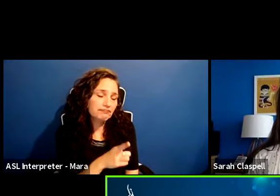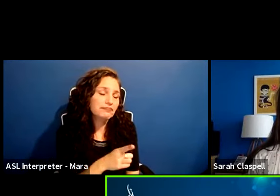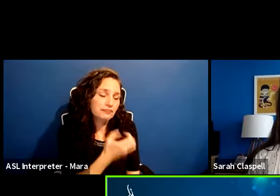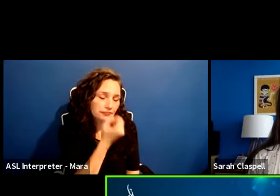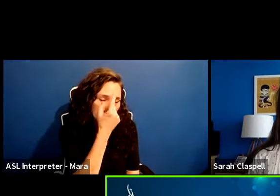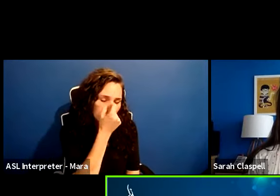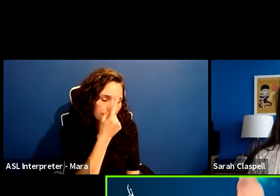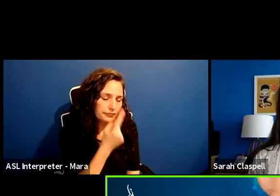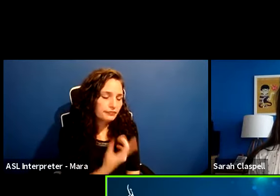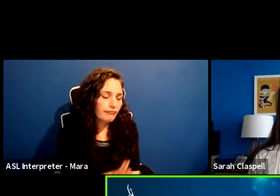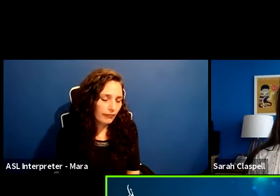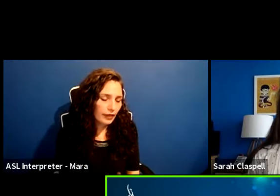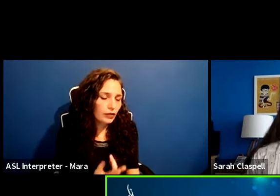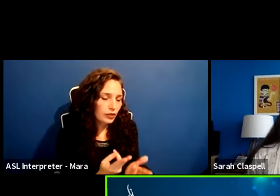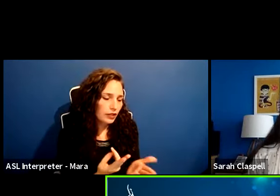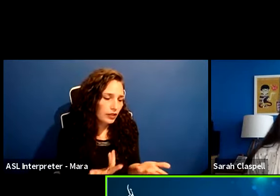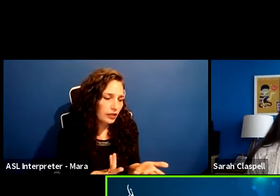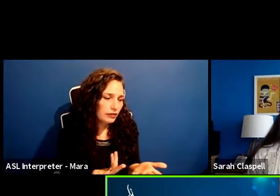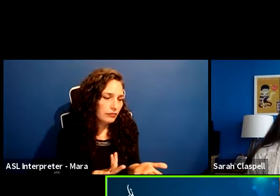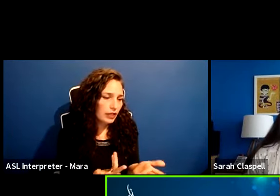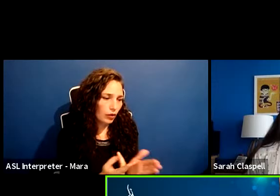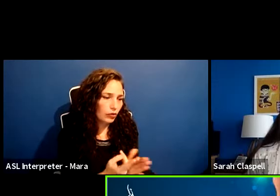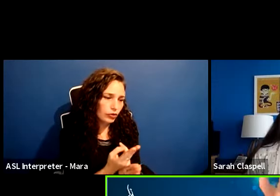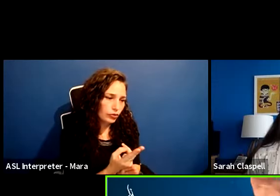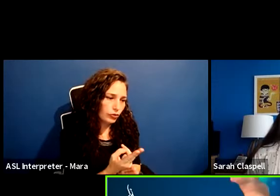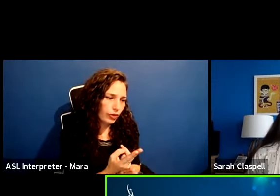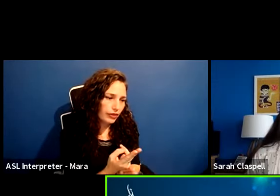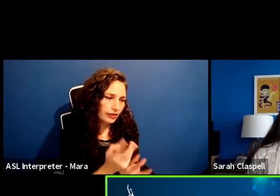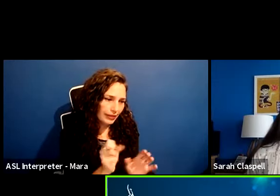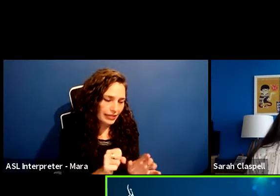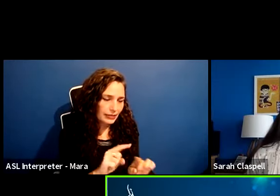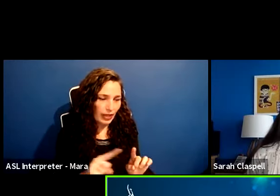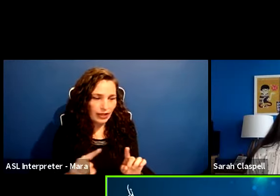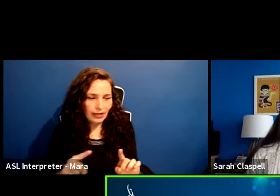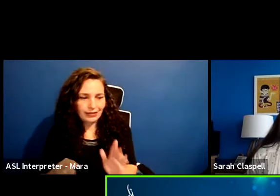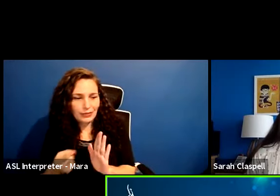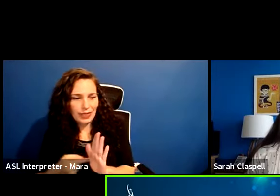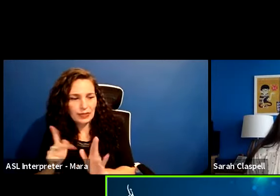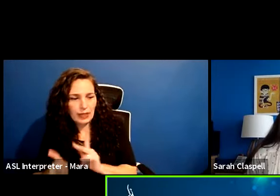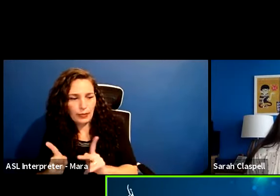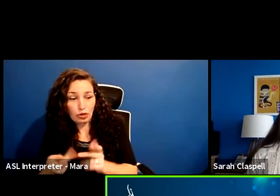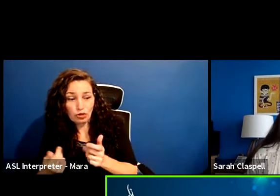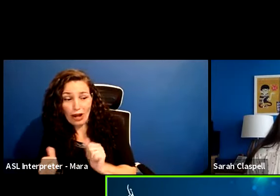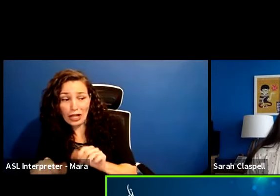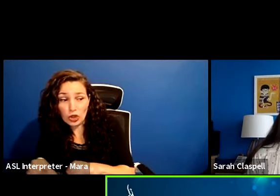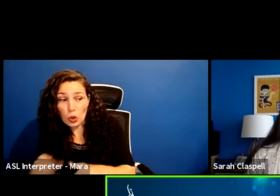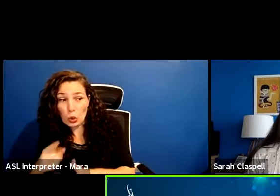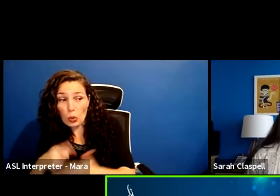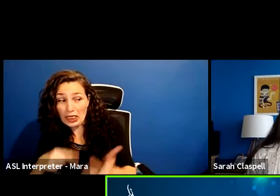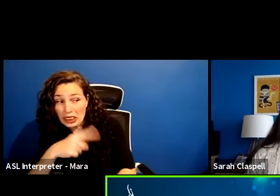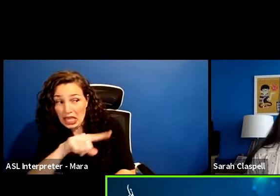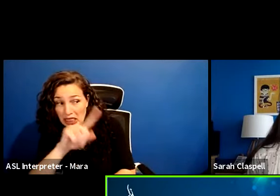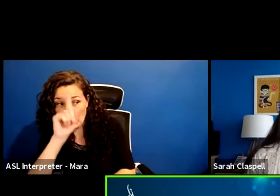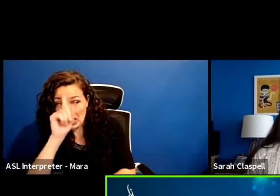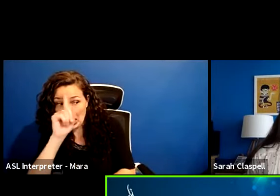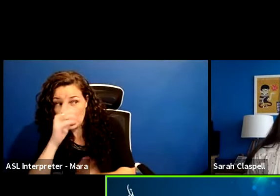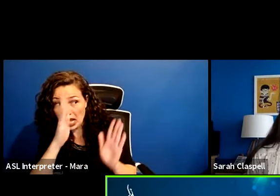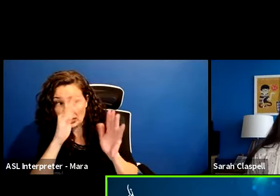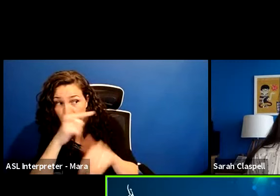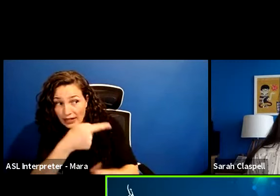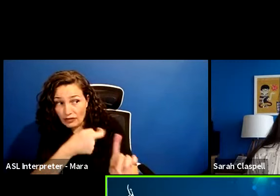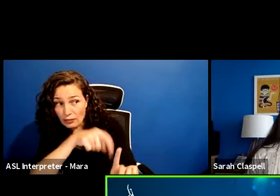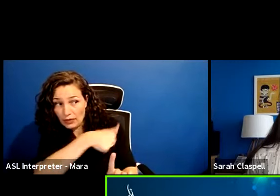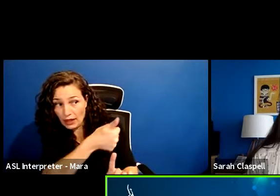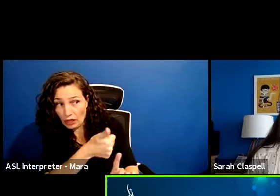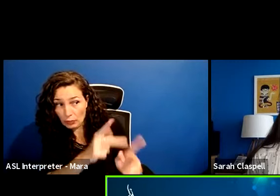try to do what they think others are. want them to do. Yeah. Instead of really being in the moment of the work and bringing forward what, who you are and what's going